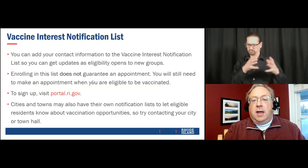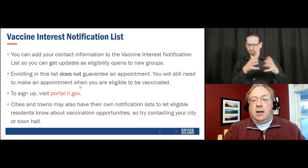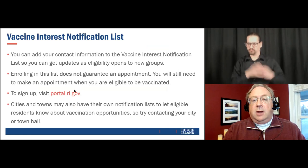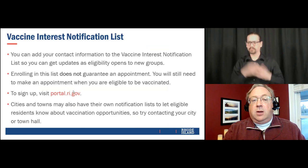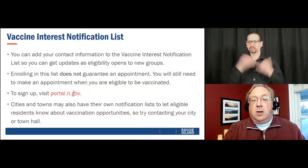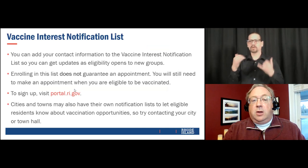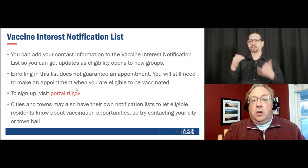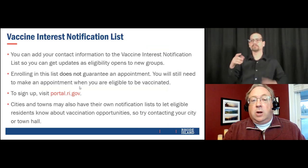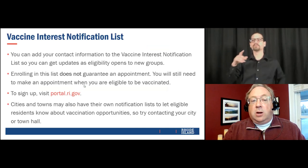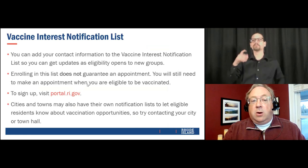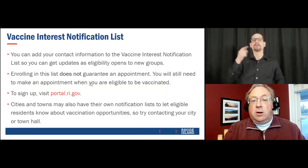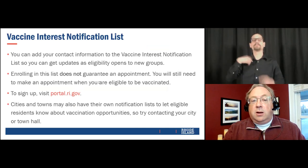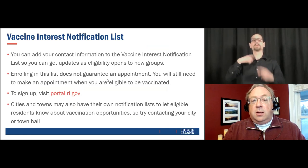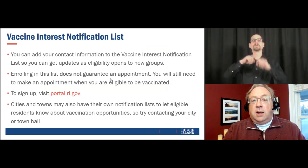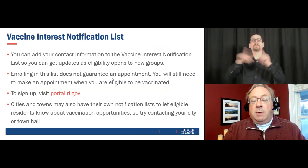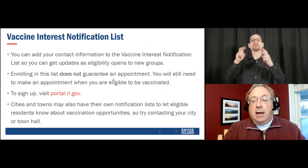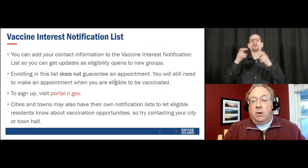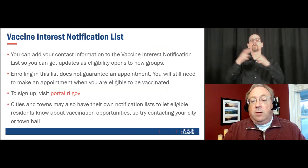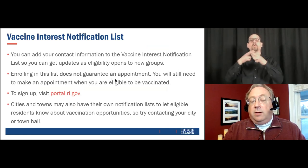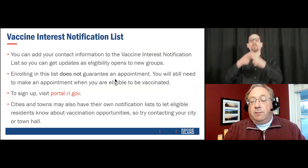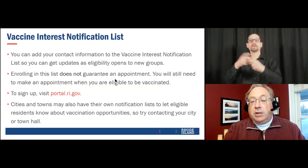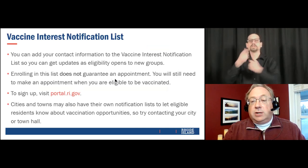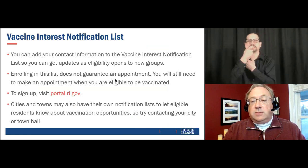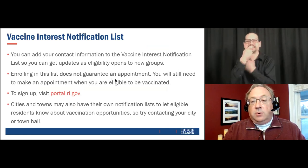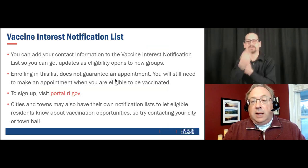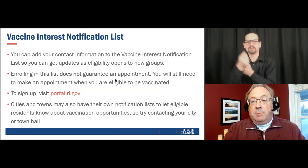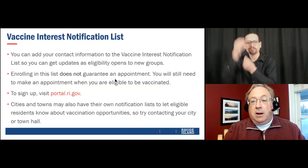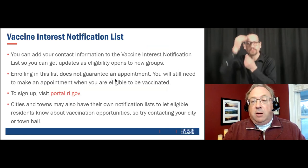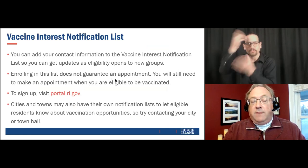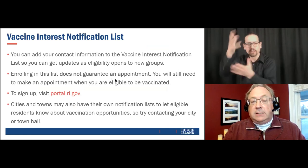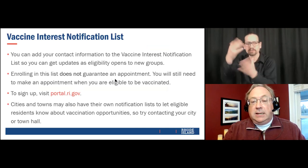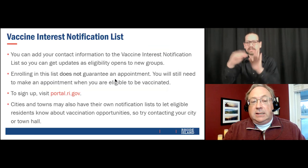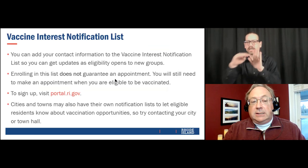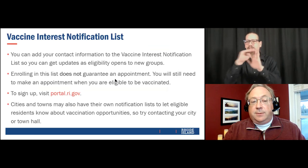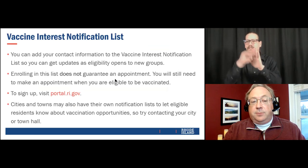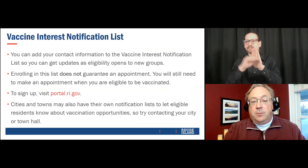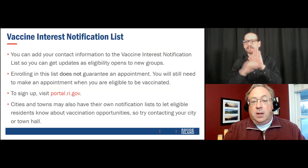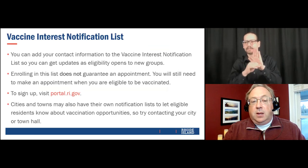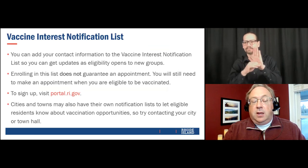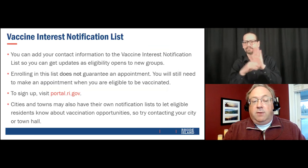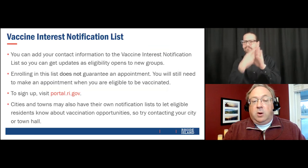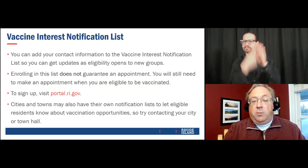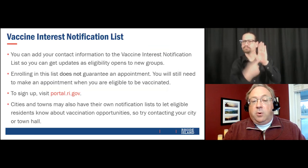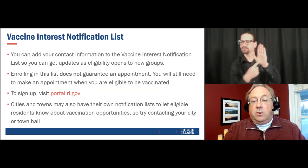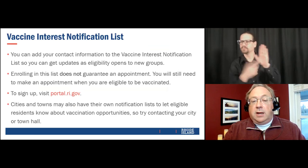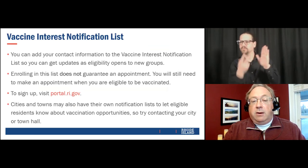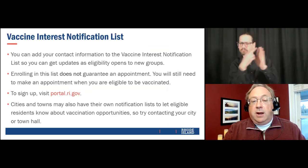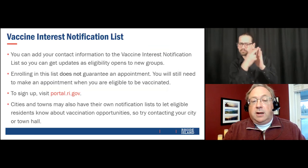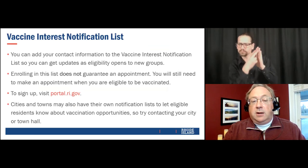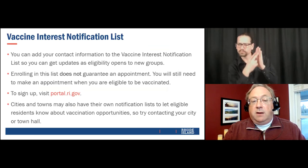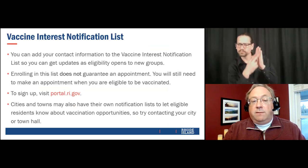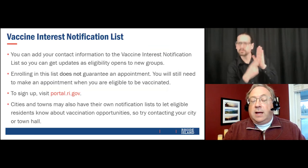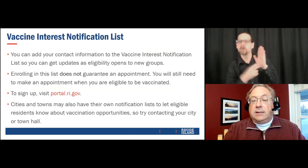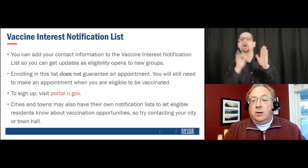and then you can learn about how information is rolled out about our vaccines. If you go to portal